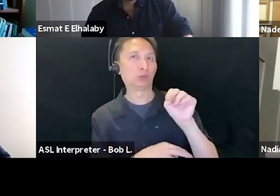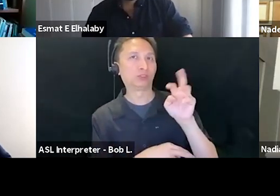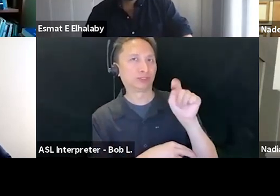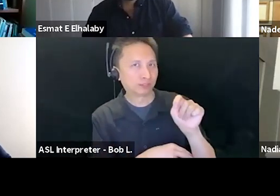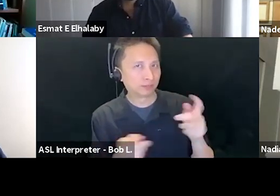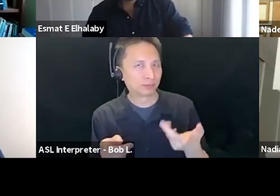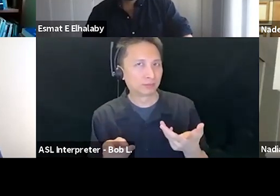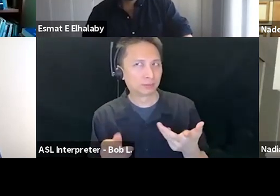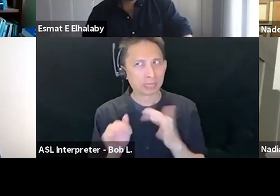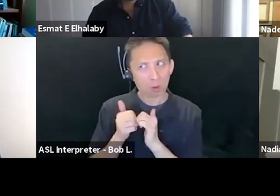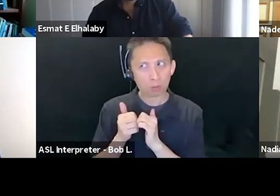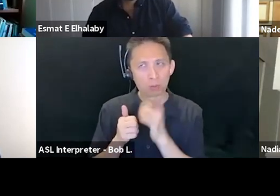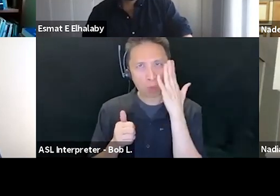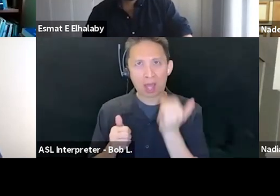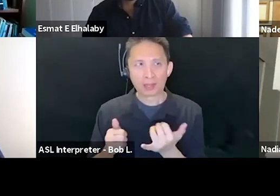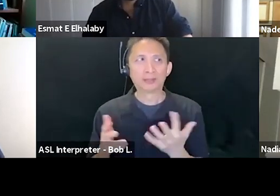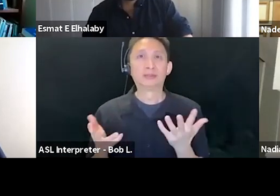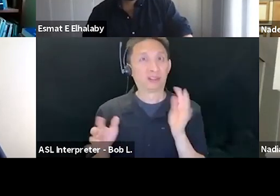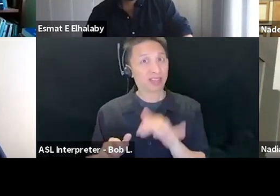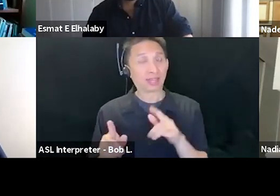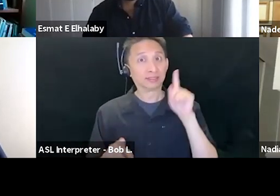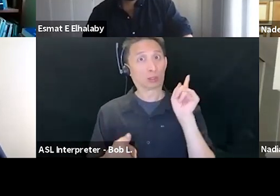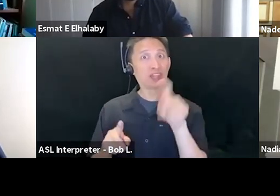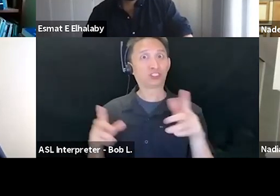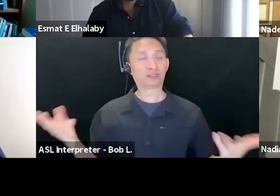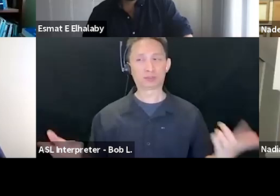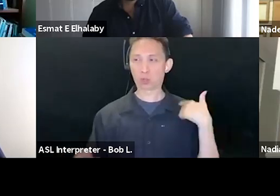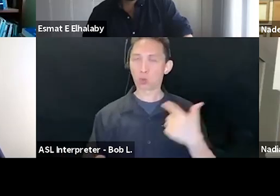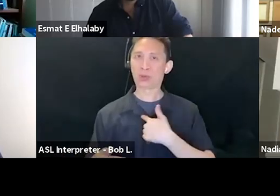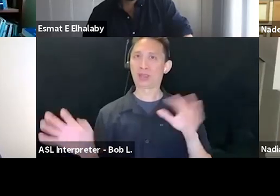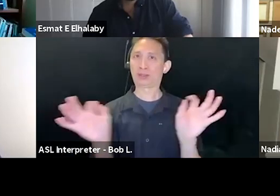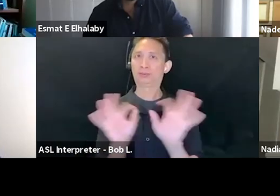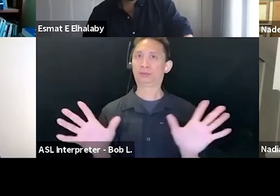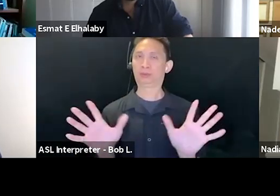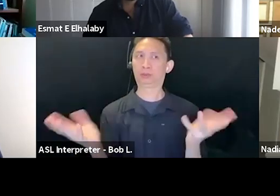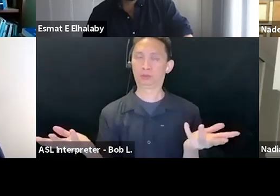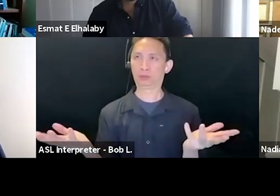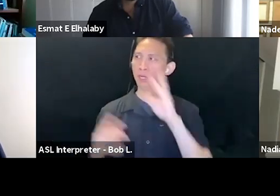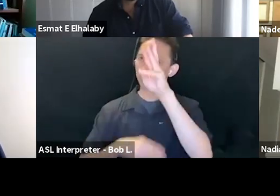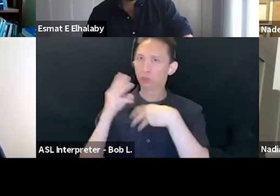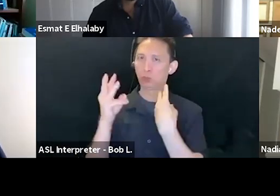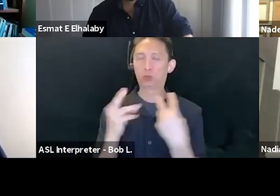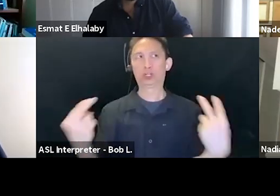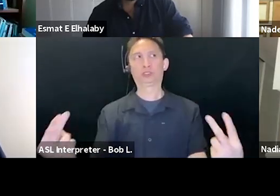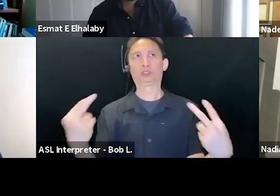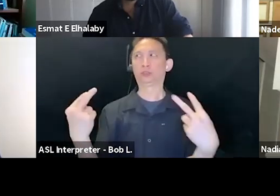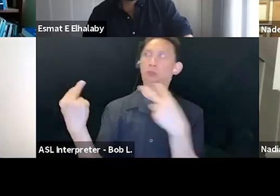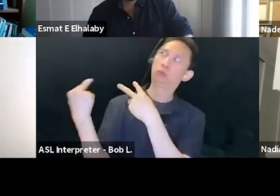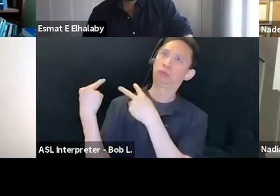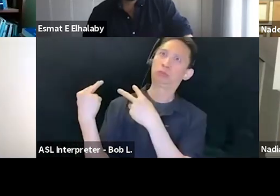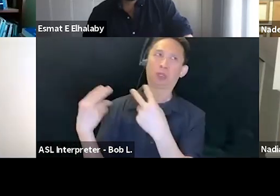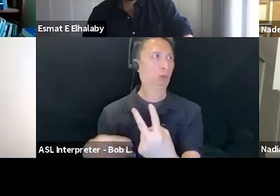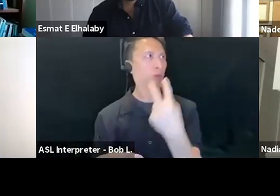And I think that the fact that we do not count the fact that the entire world is able to see, and the